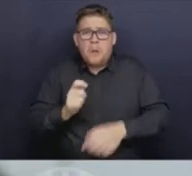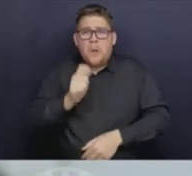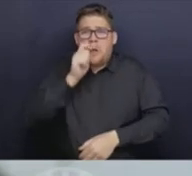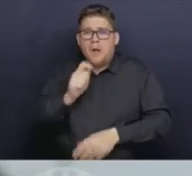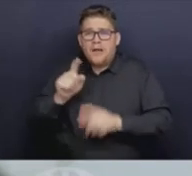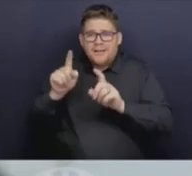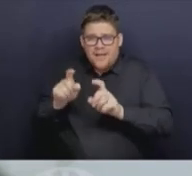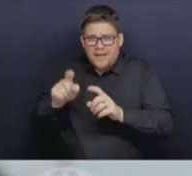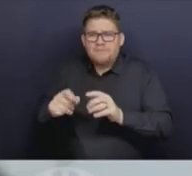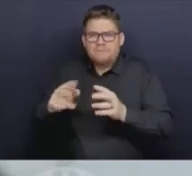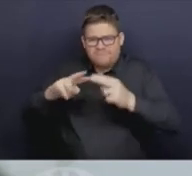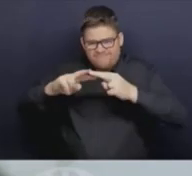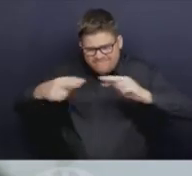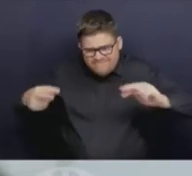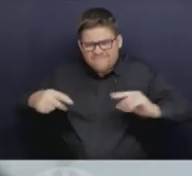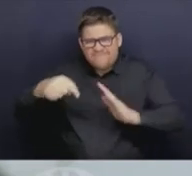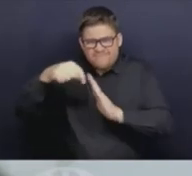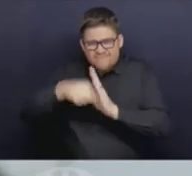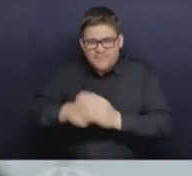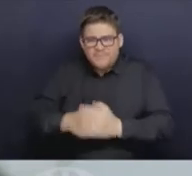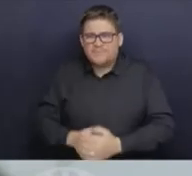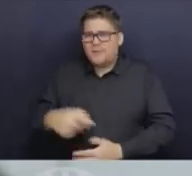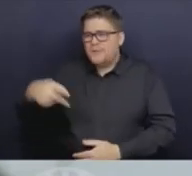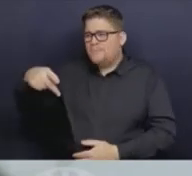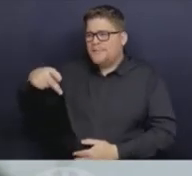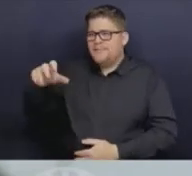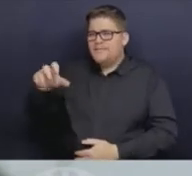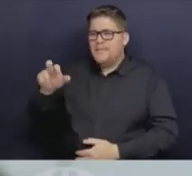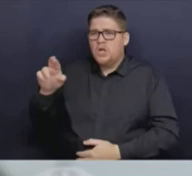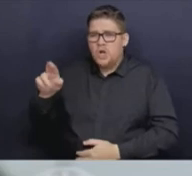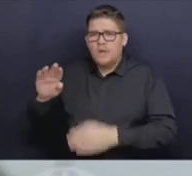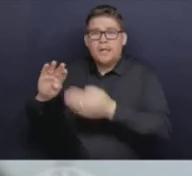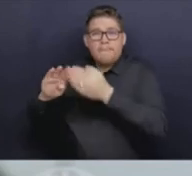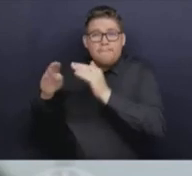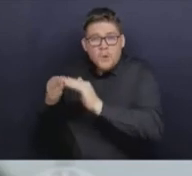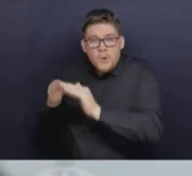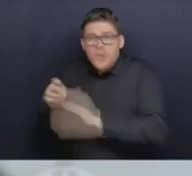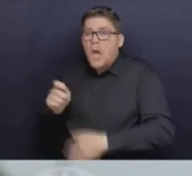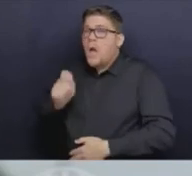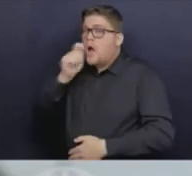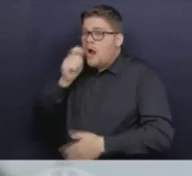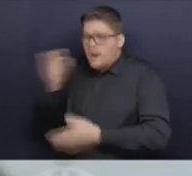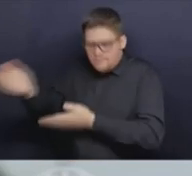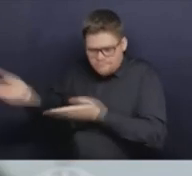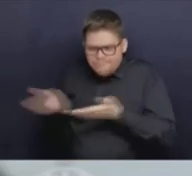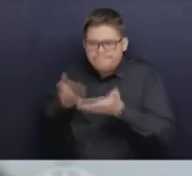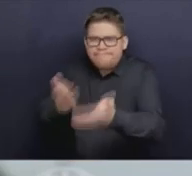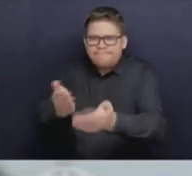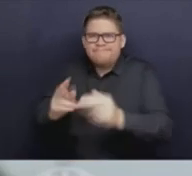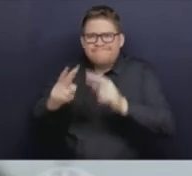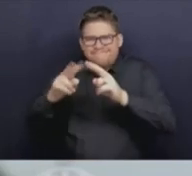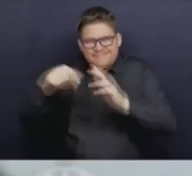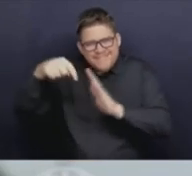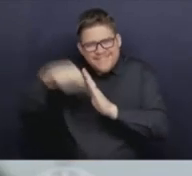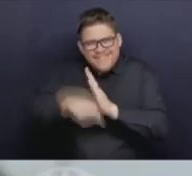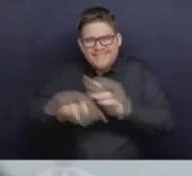who have tests in the community from outbreaks. And this really gives us a sense of what strains we're seeing in BC, and if